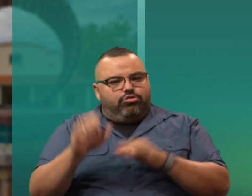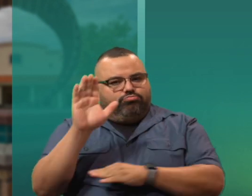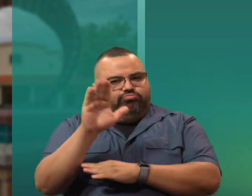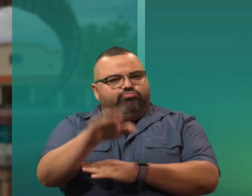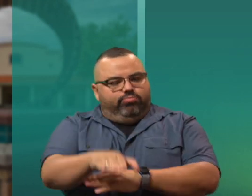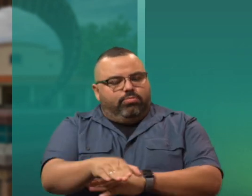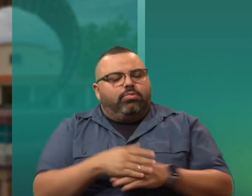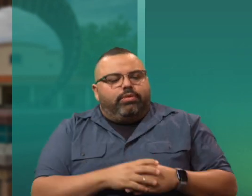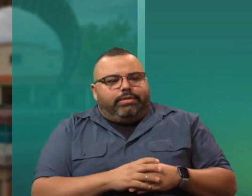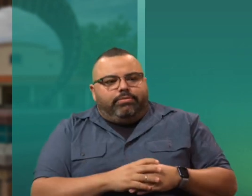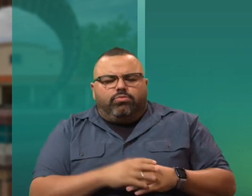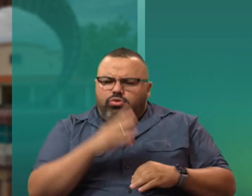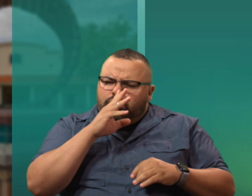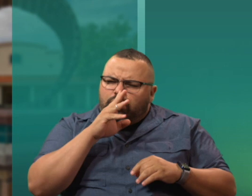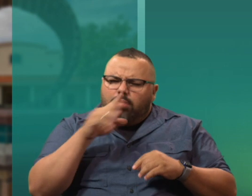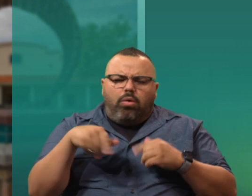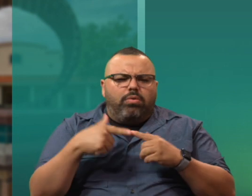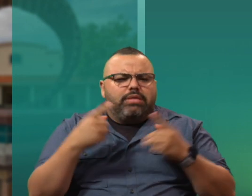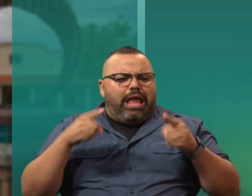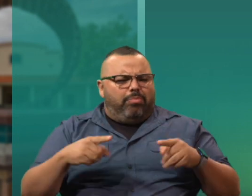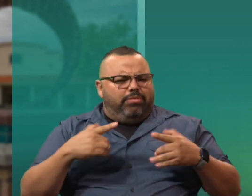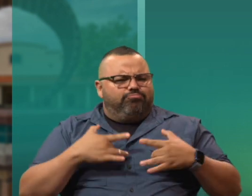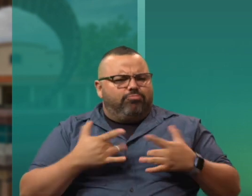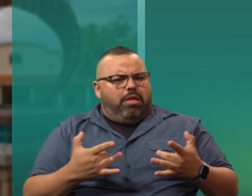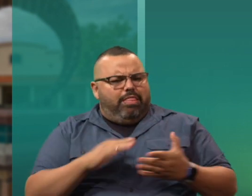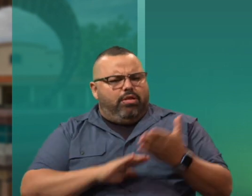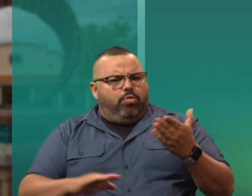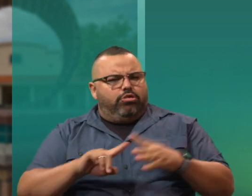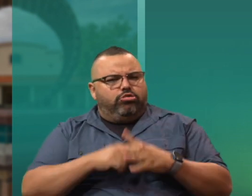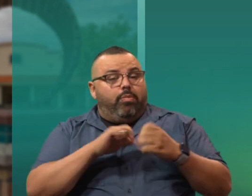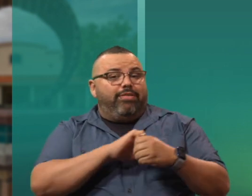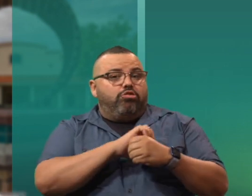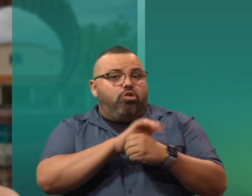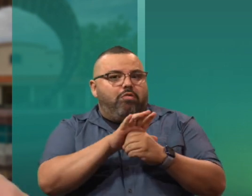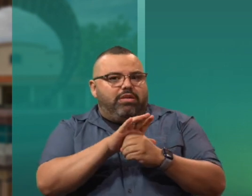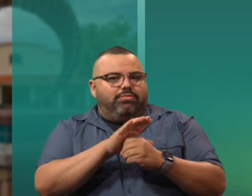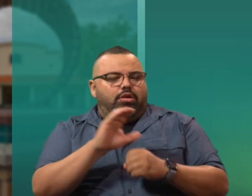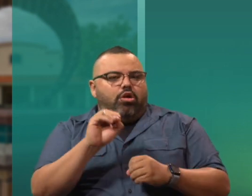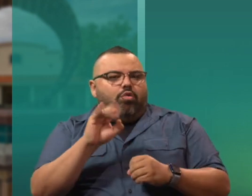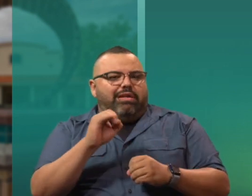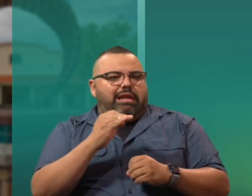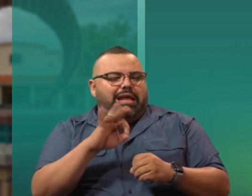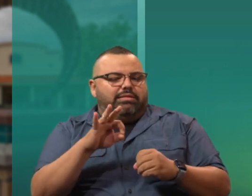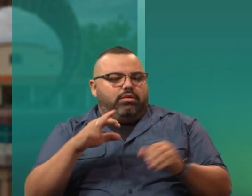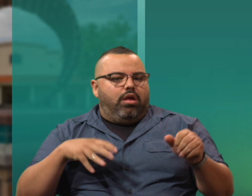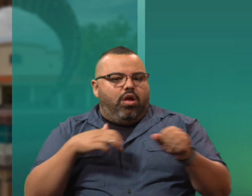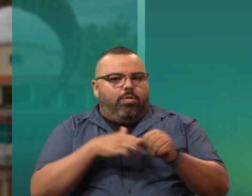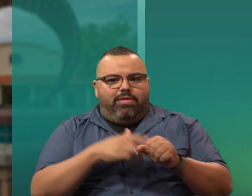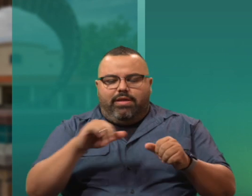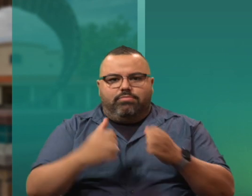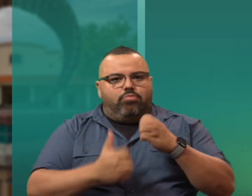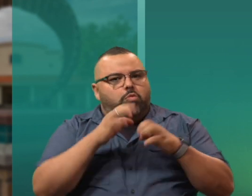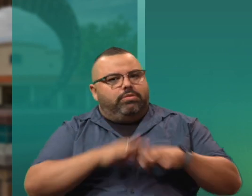Let's talk a little bit about what we're doing at the college. We're gonna start with a COVID-19 update. Obviously, that's front and center for the institution, and